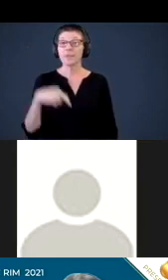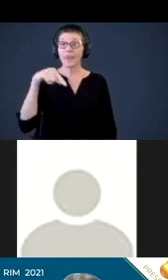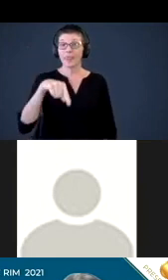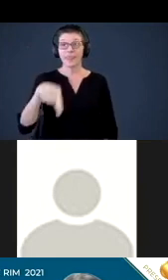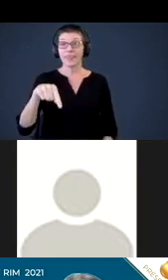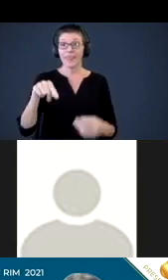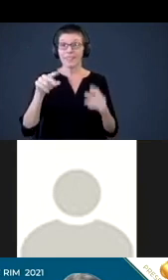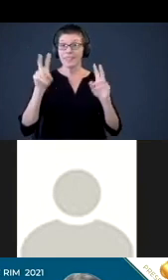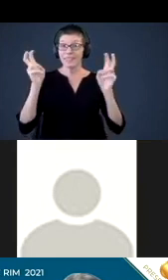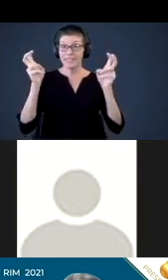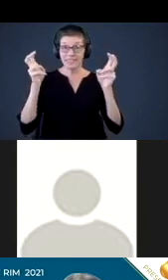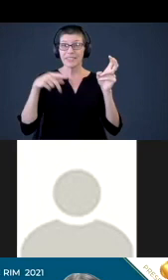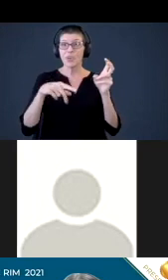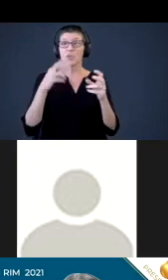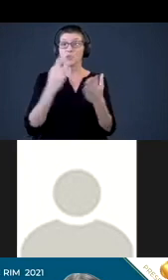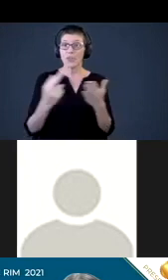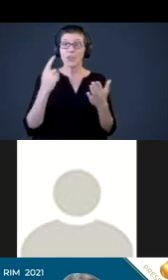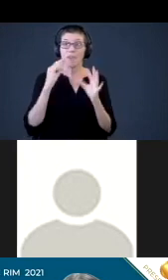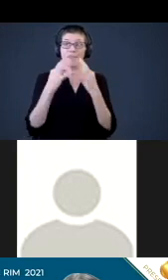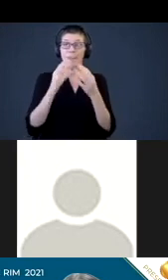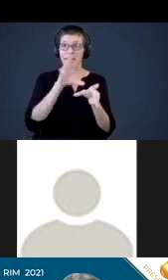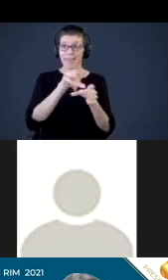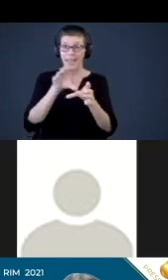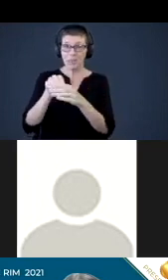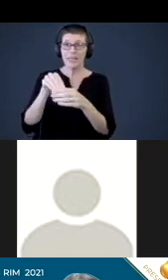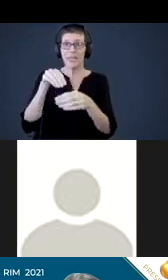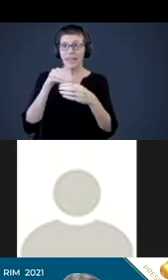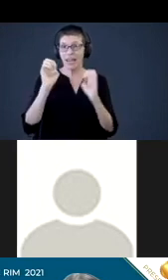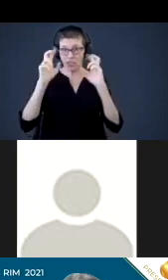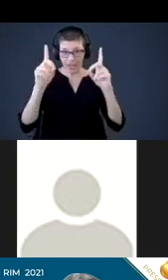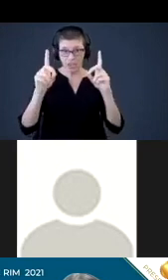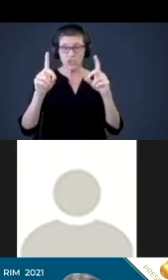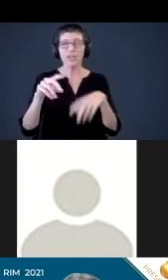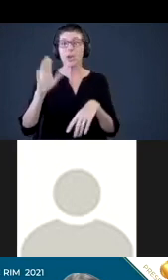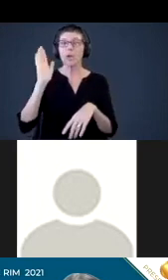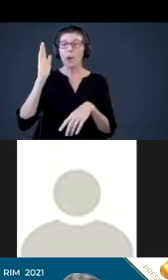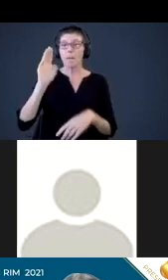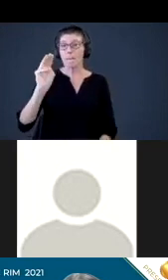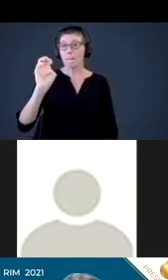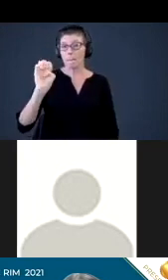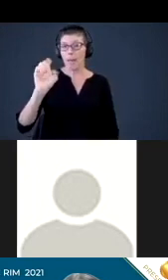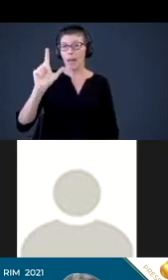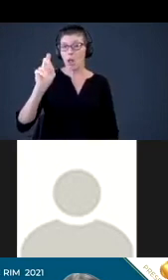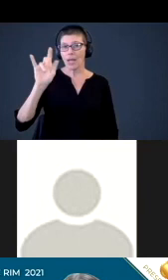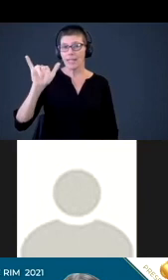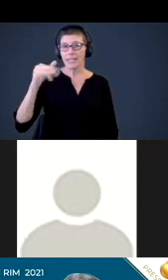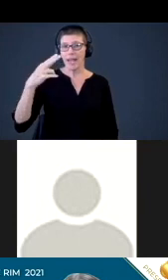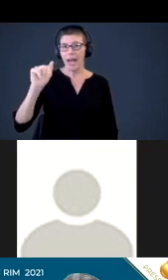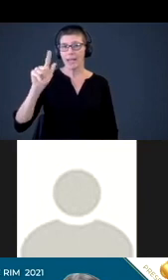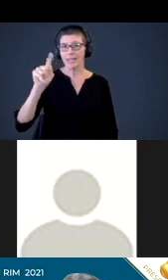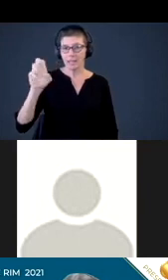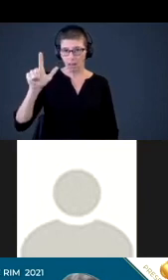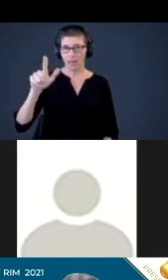as Resources for Family Engagement in Education and will be presented by Melody Housel and Angela Matian.